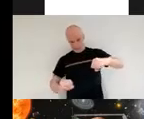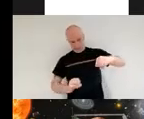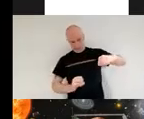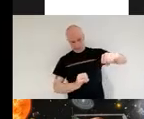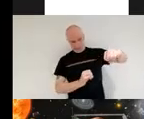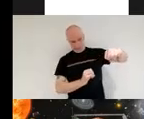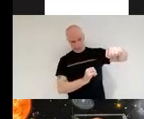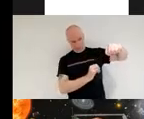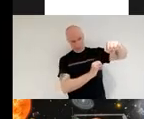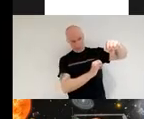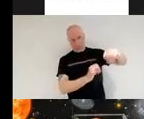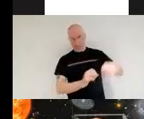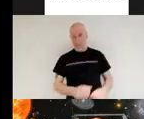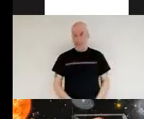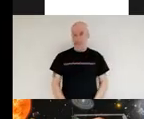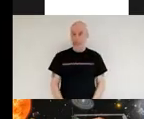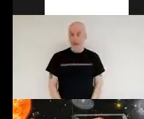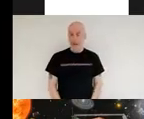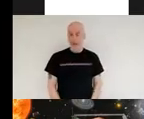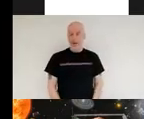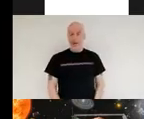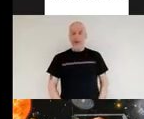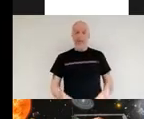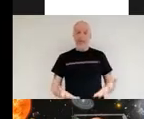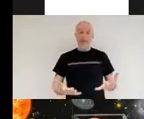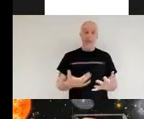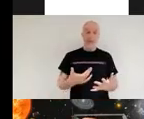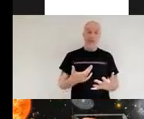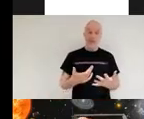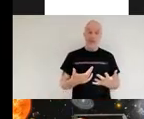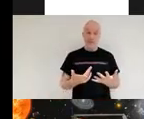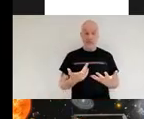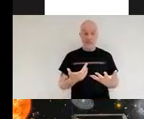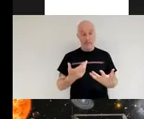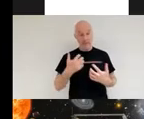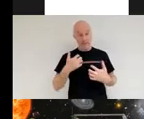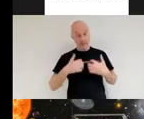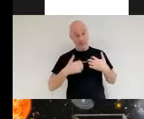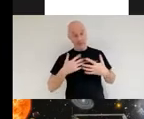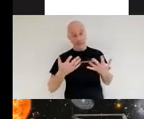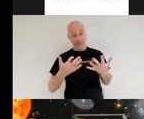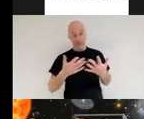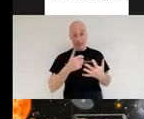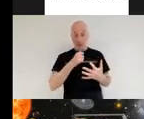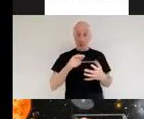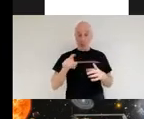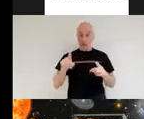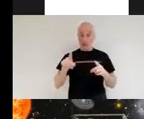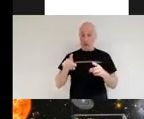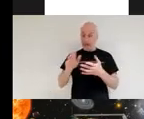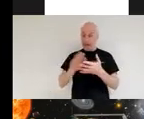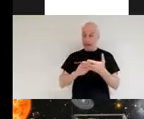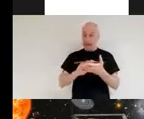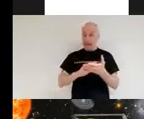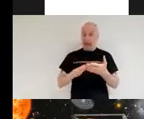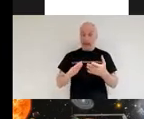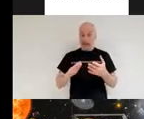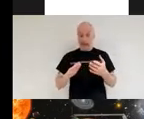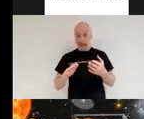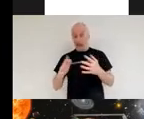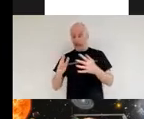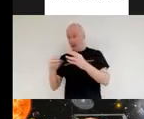this is useful for a couple of reasons it means that our spacecraft stays in constant line of sight with the earth for